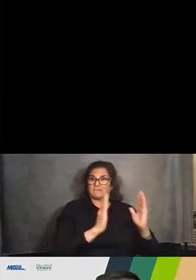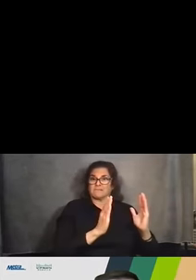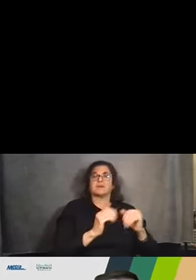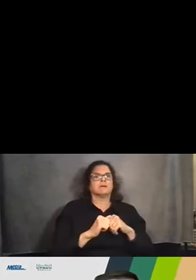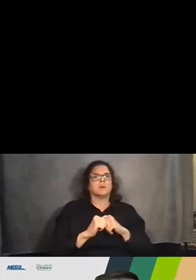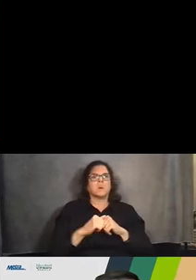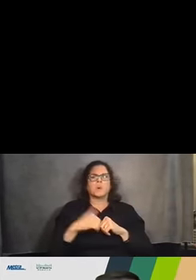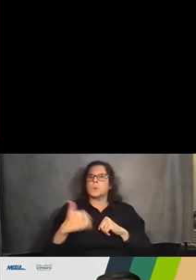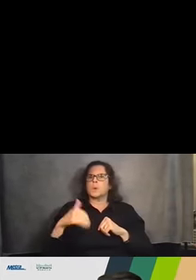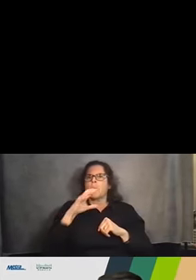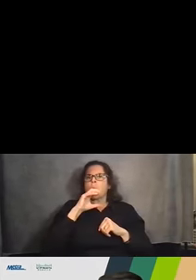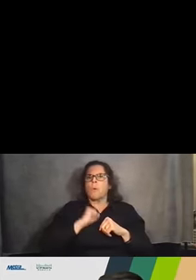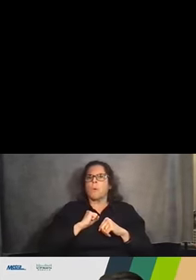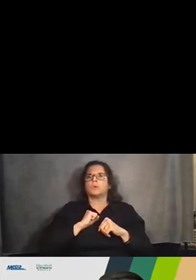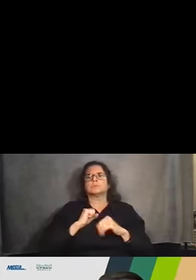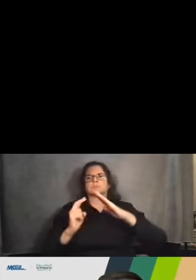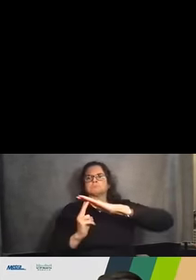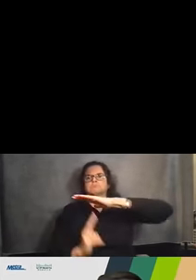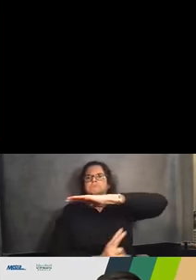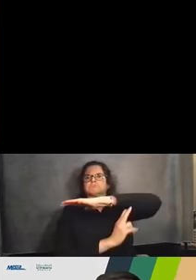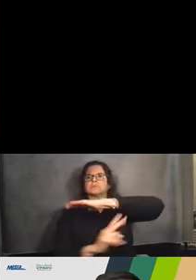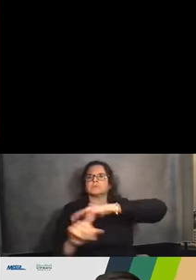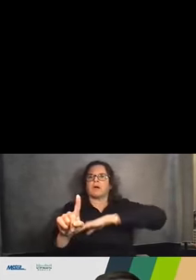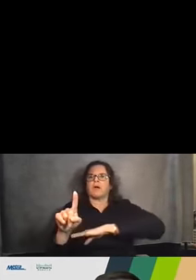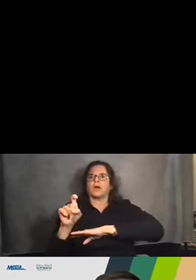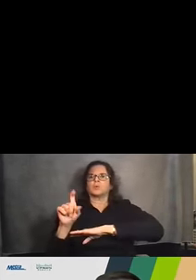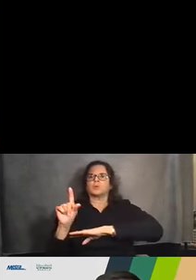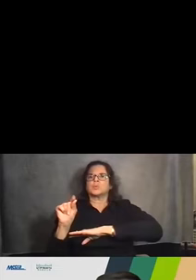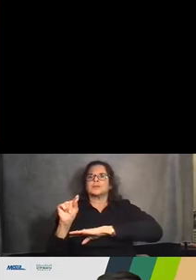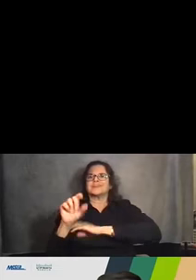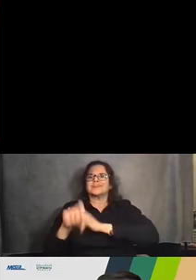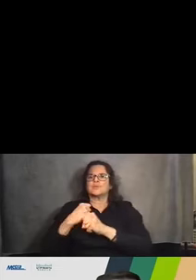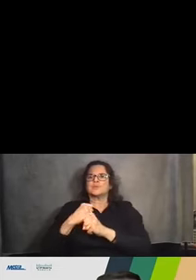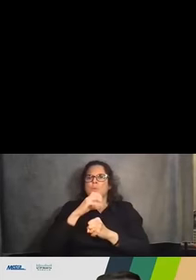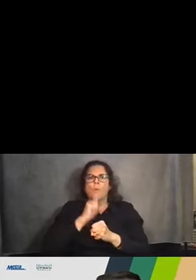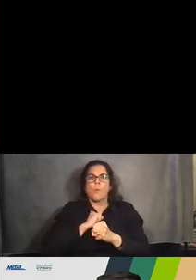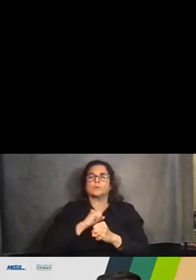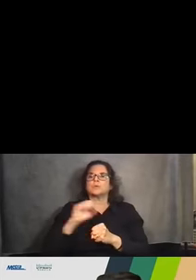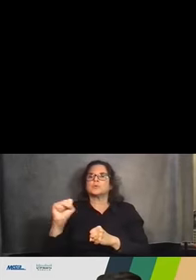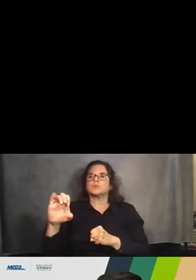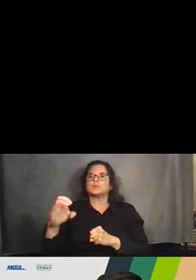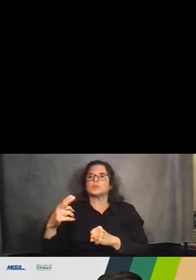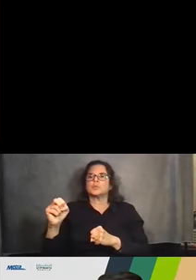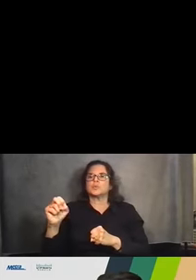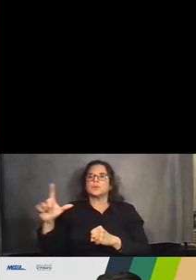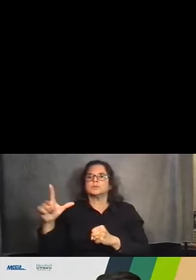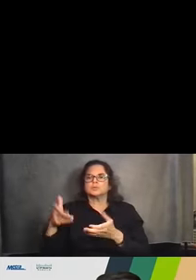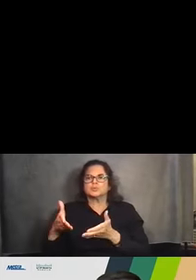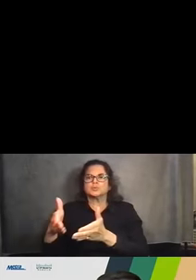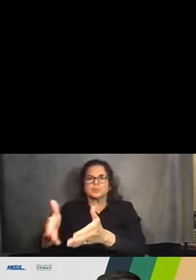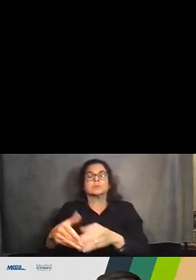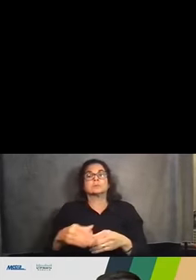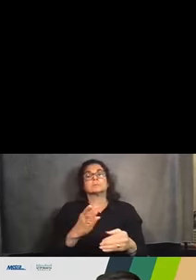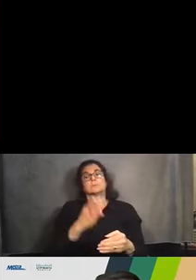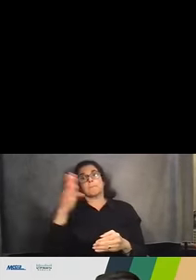year old bridge that crosses over School Street in the project area. On the right is an example of a new bridge that was constructed as part of the UP